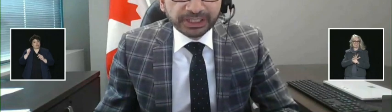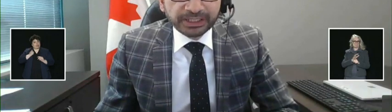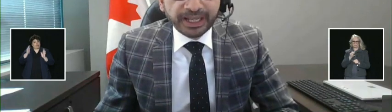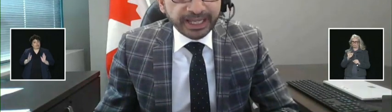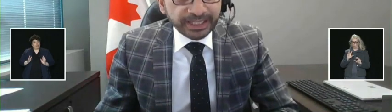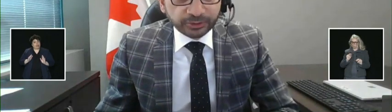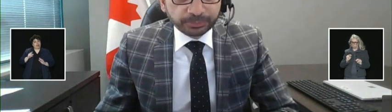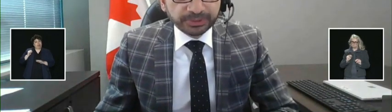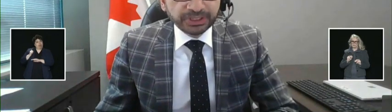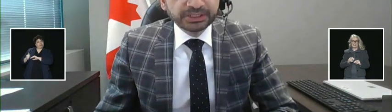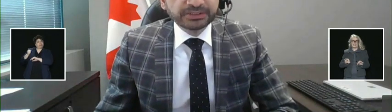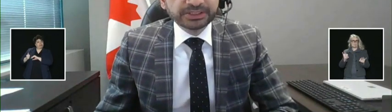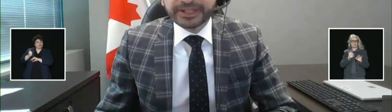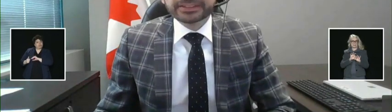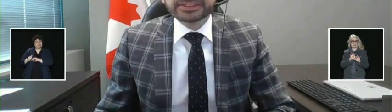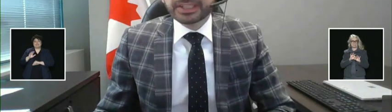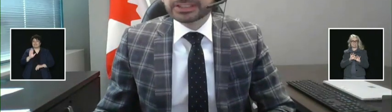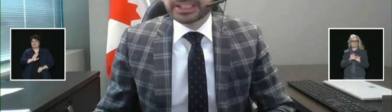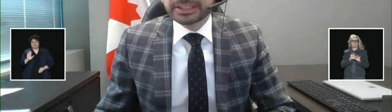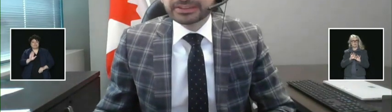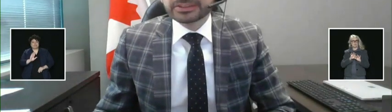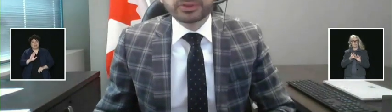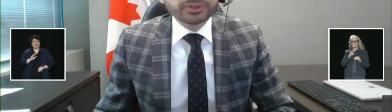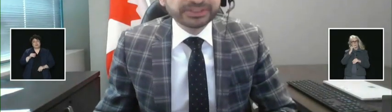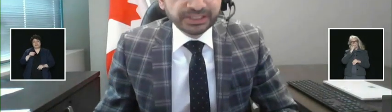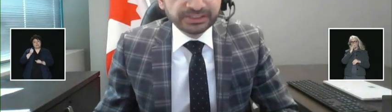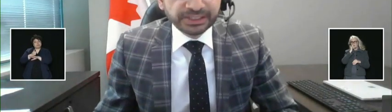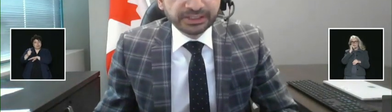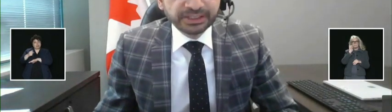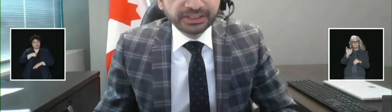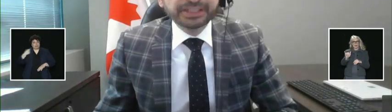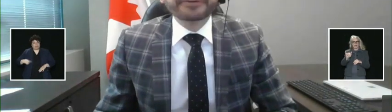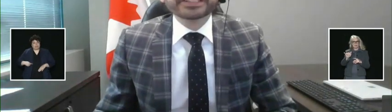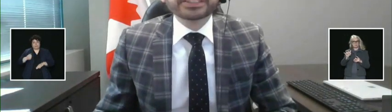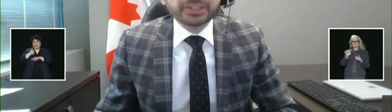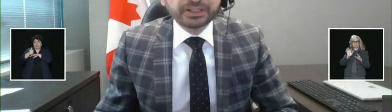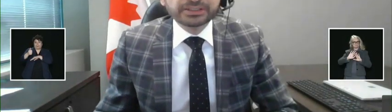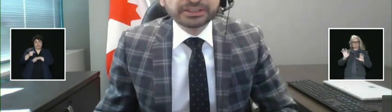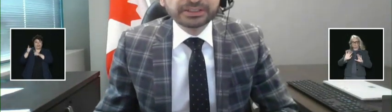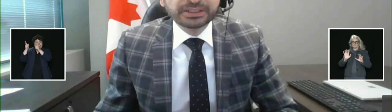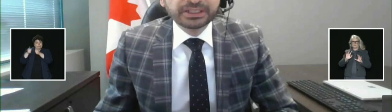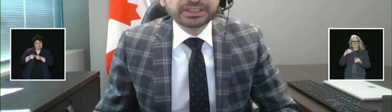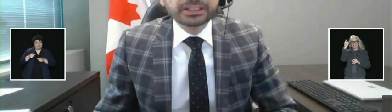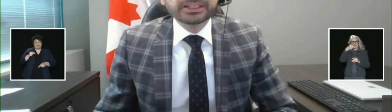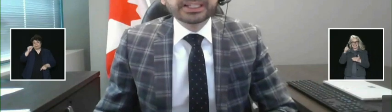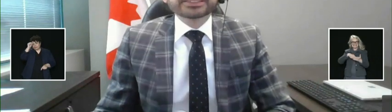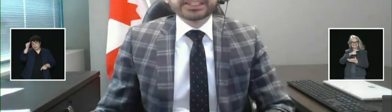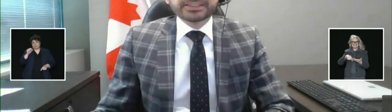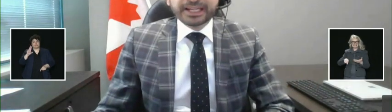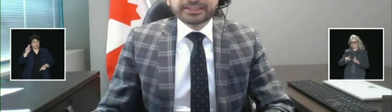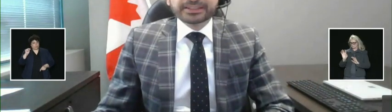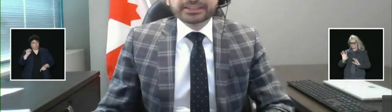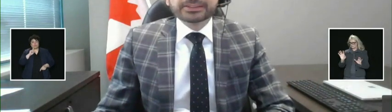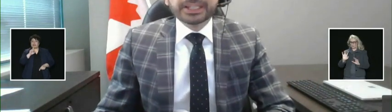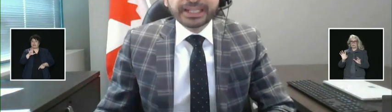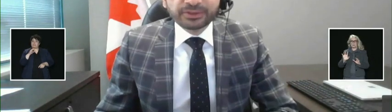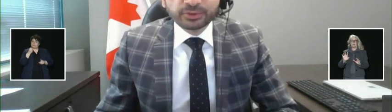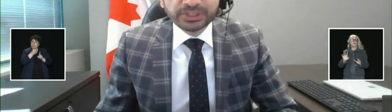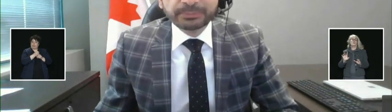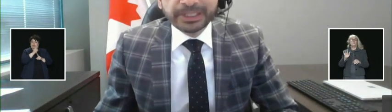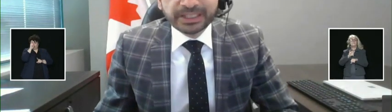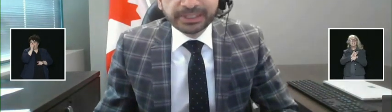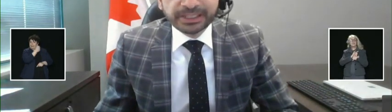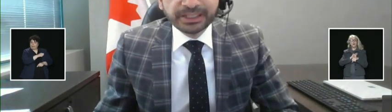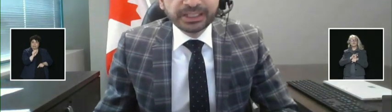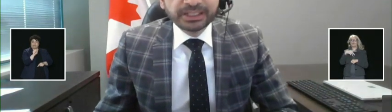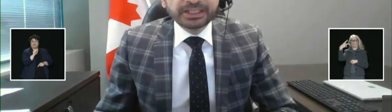scapegoating any group. This virus is not Chinese, nor is it Indian. It affects us all. Let's stick together to